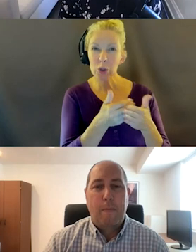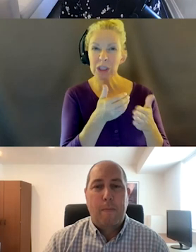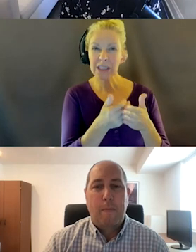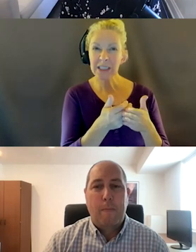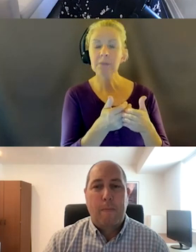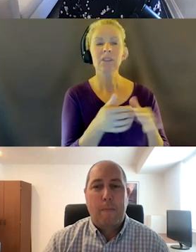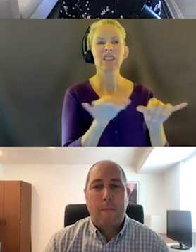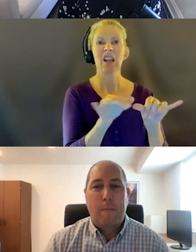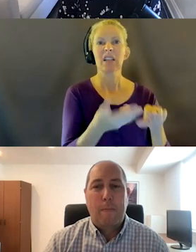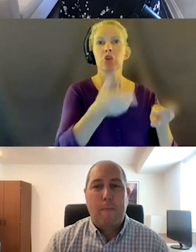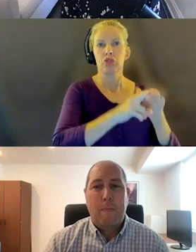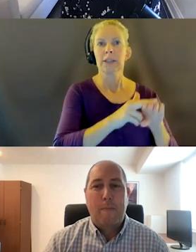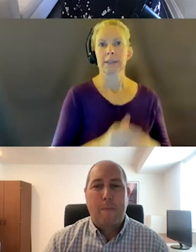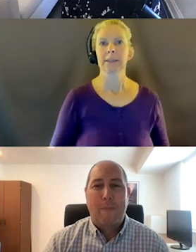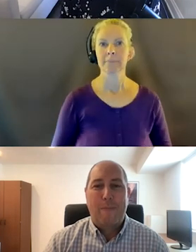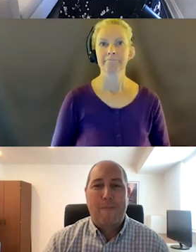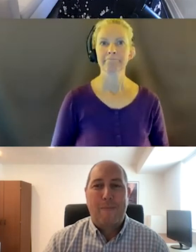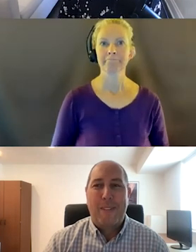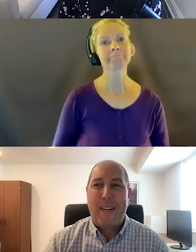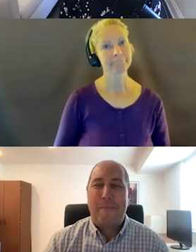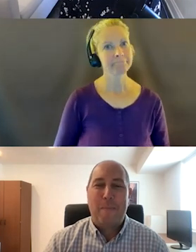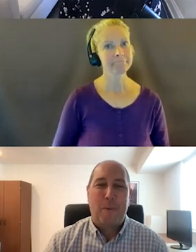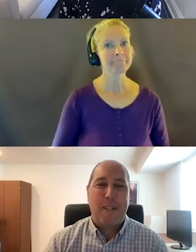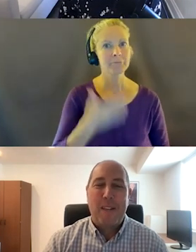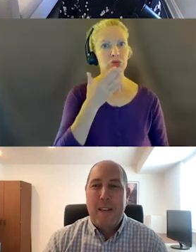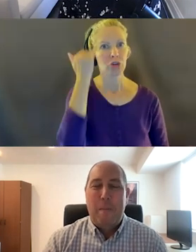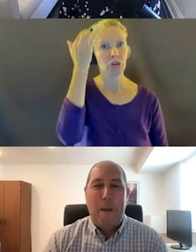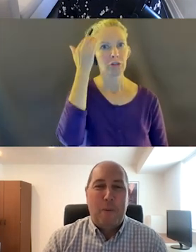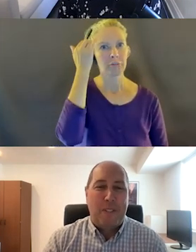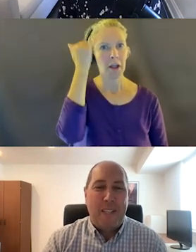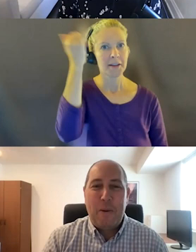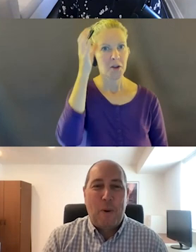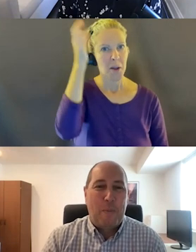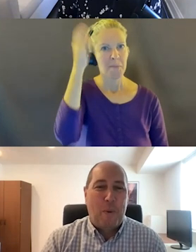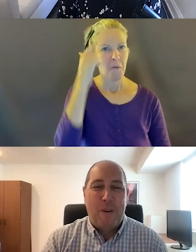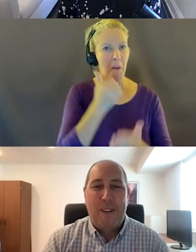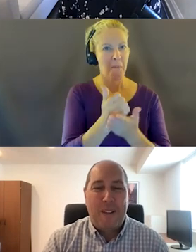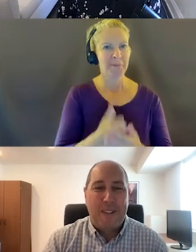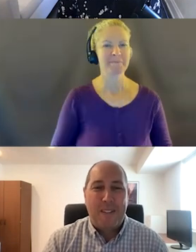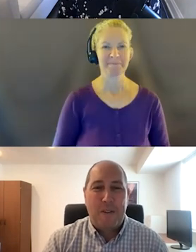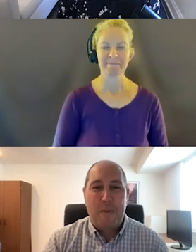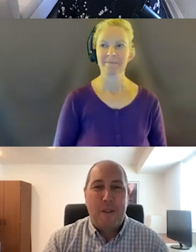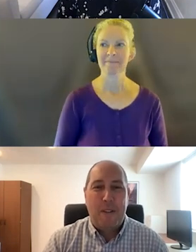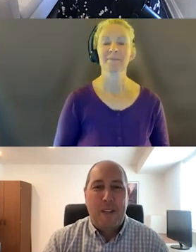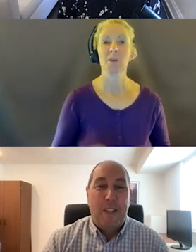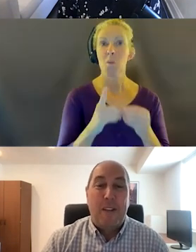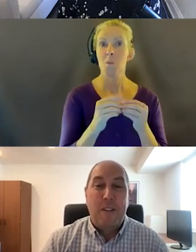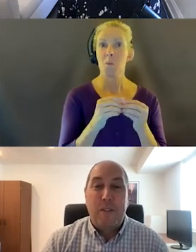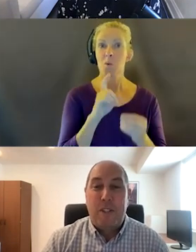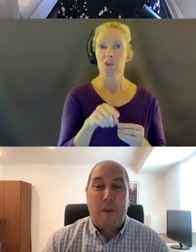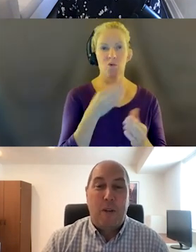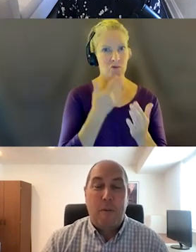employ that inverse principle to help you out. Okay, great. Maybe we'll sneak in one more. This is a good one.